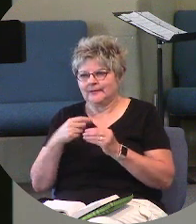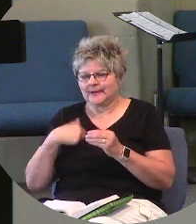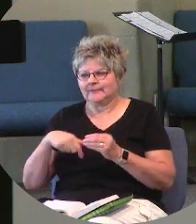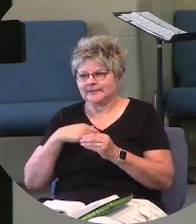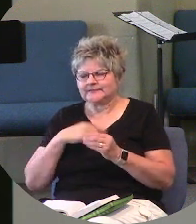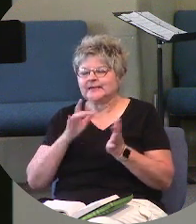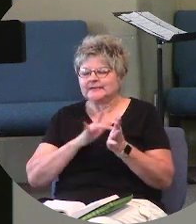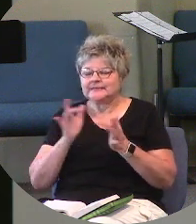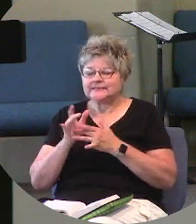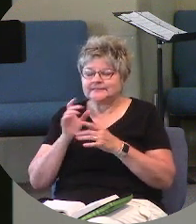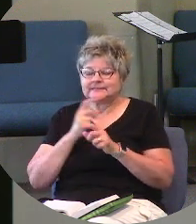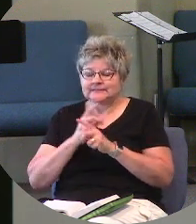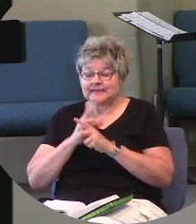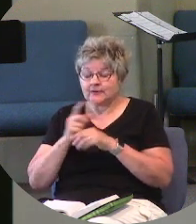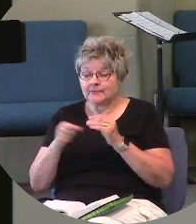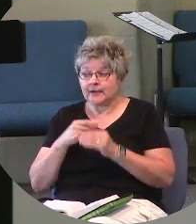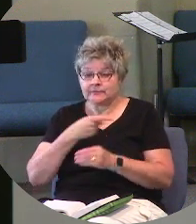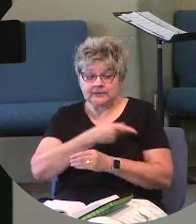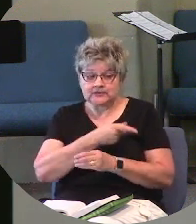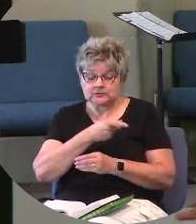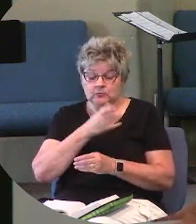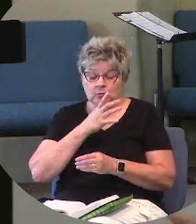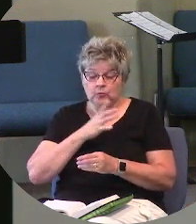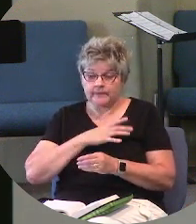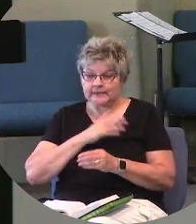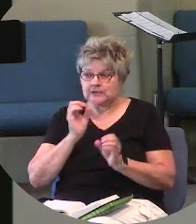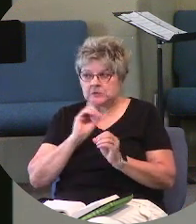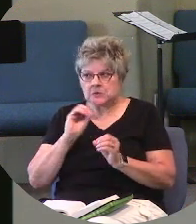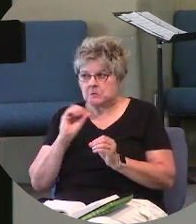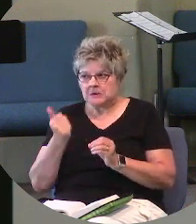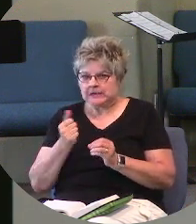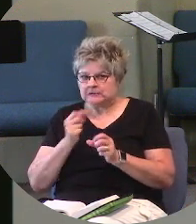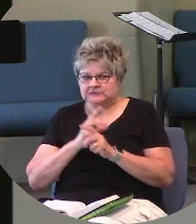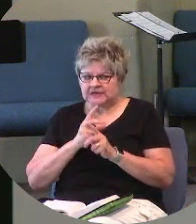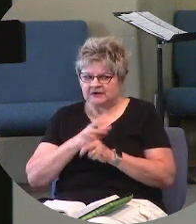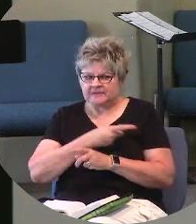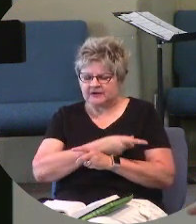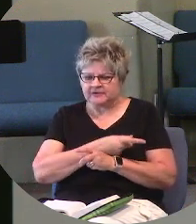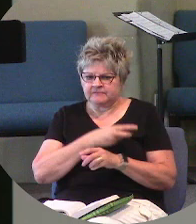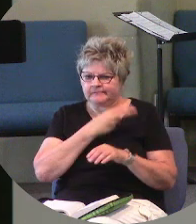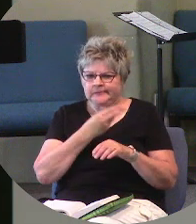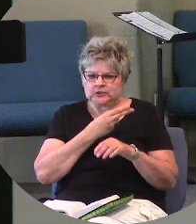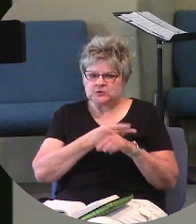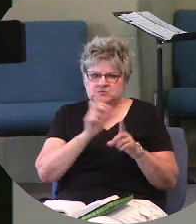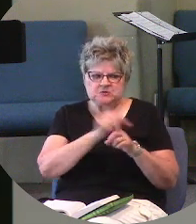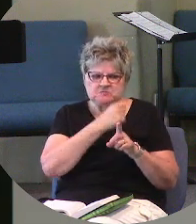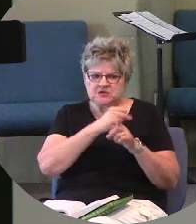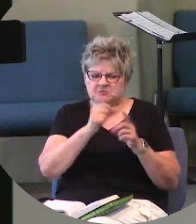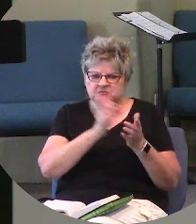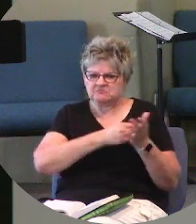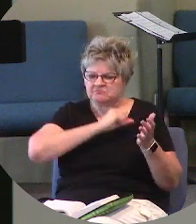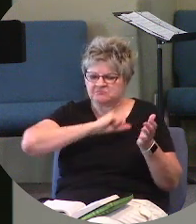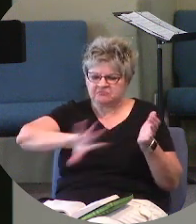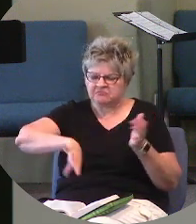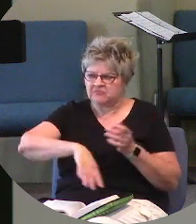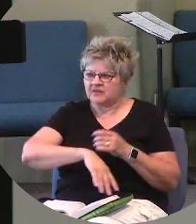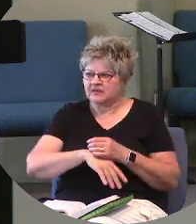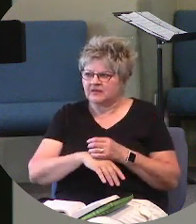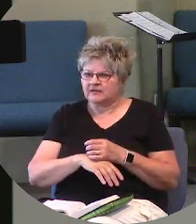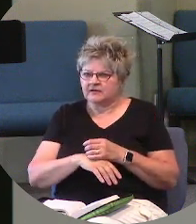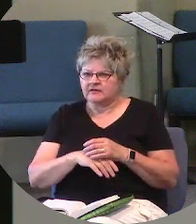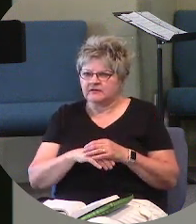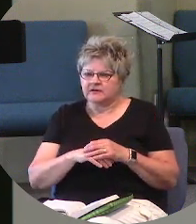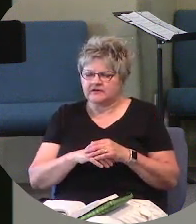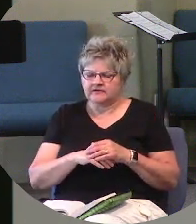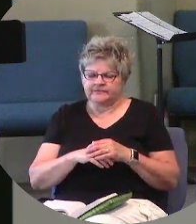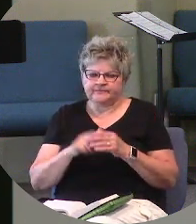Jesus cared about this woman that no one seemed to care about. used and abused and thrown away. Shunned by her